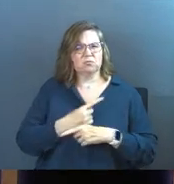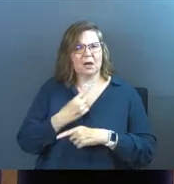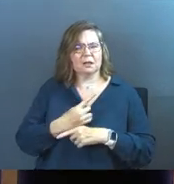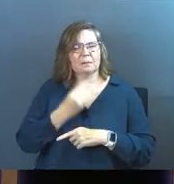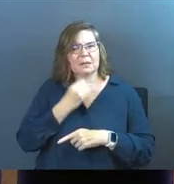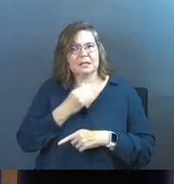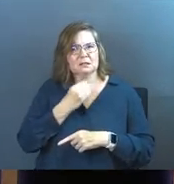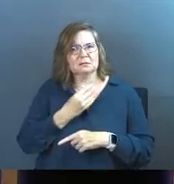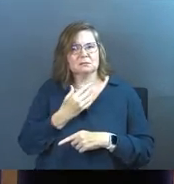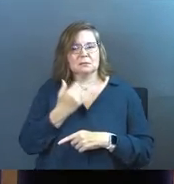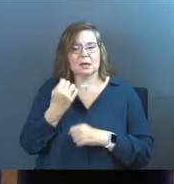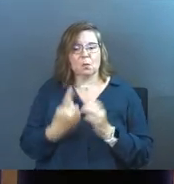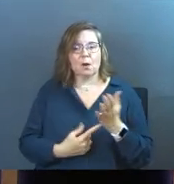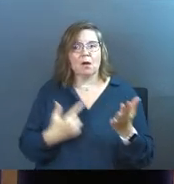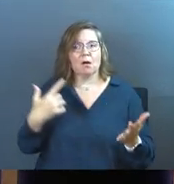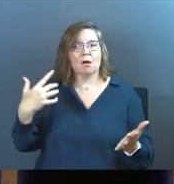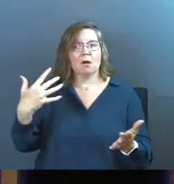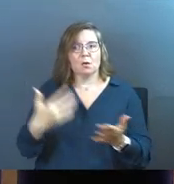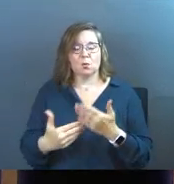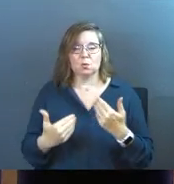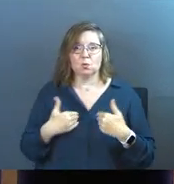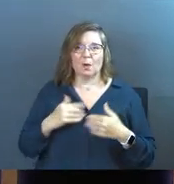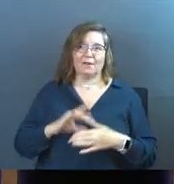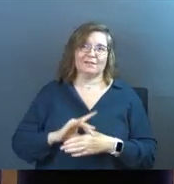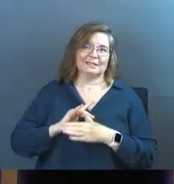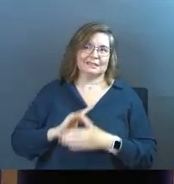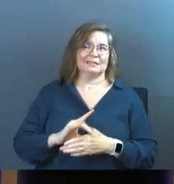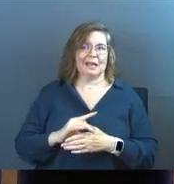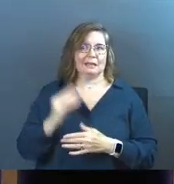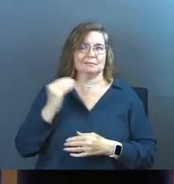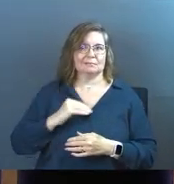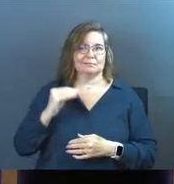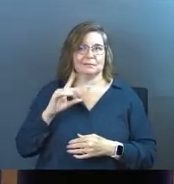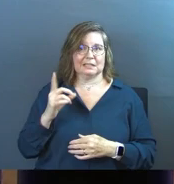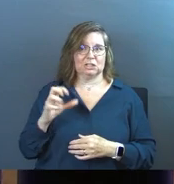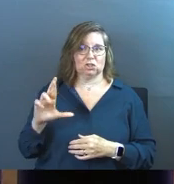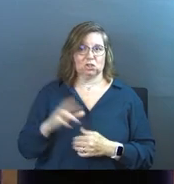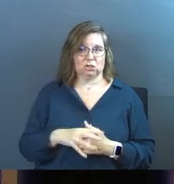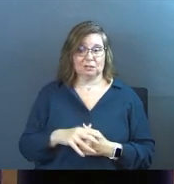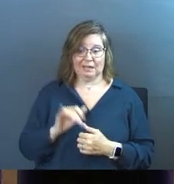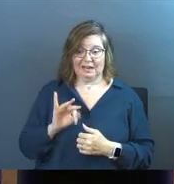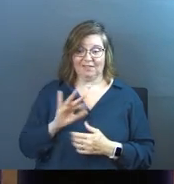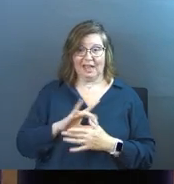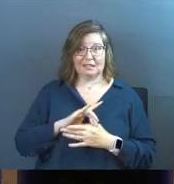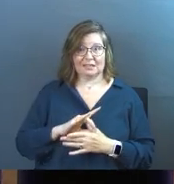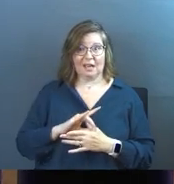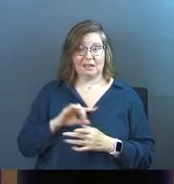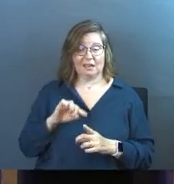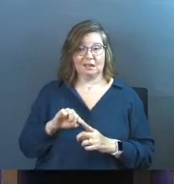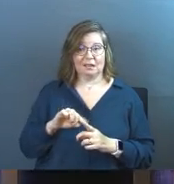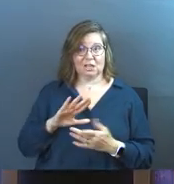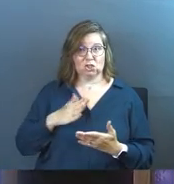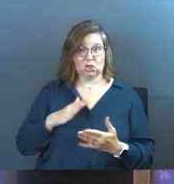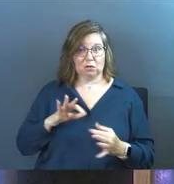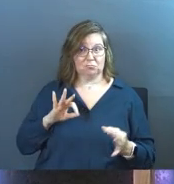but you're eating your regular meals. Every once in a while, you have a steak dinner. And if that steak is cooked right and